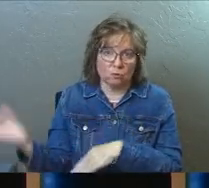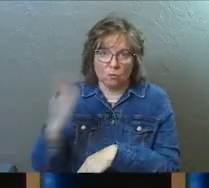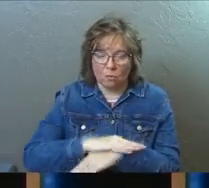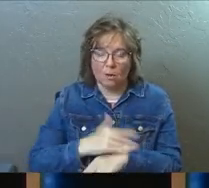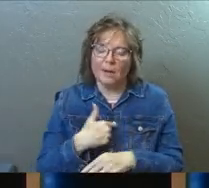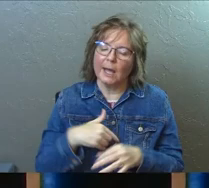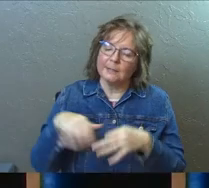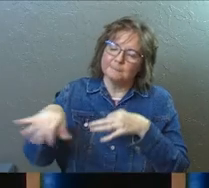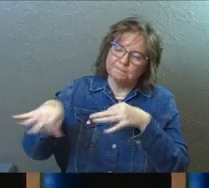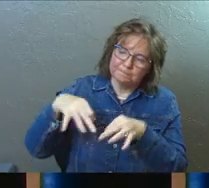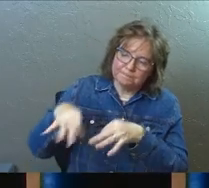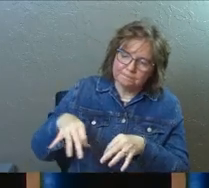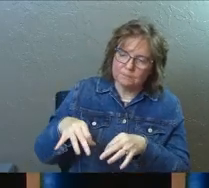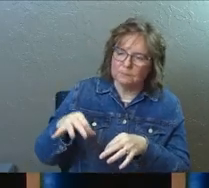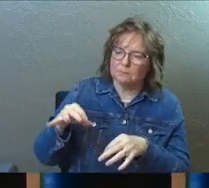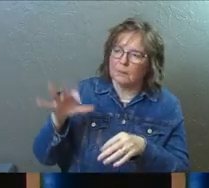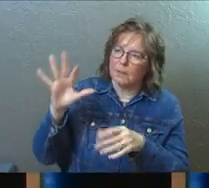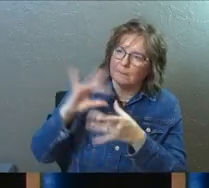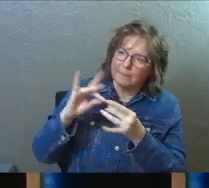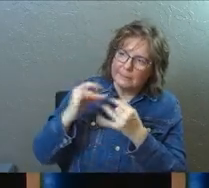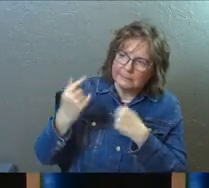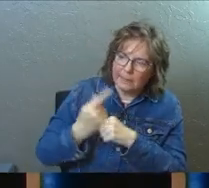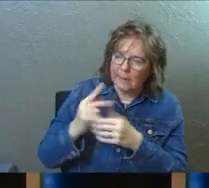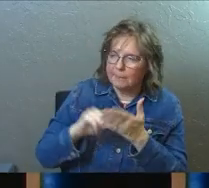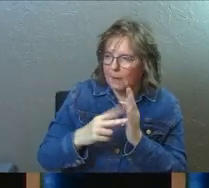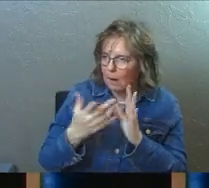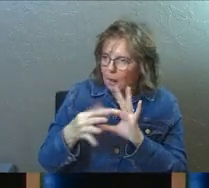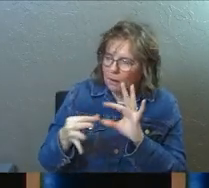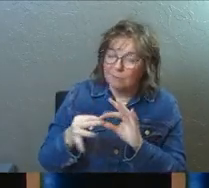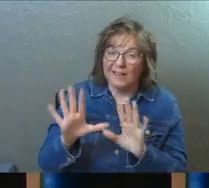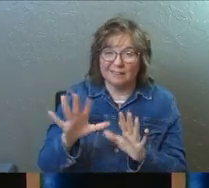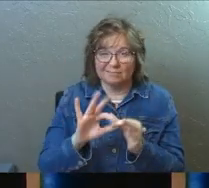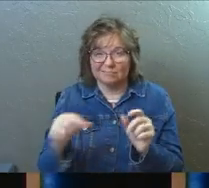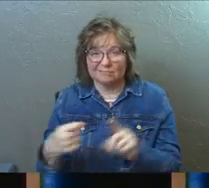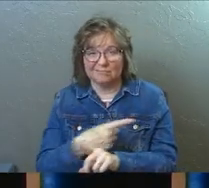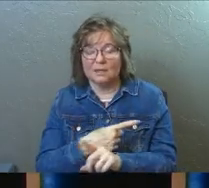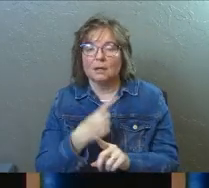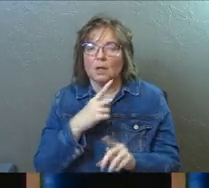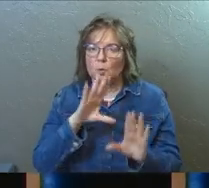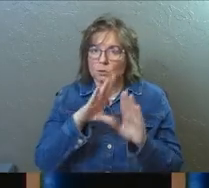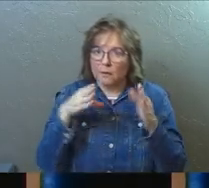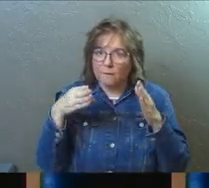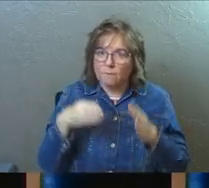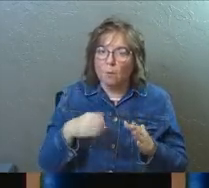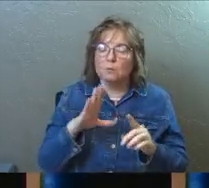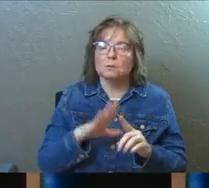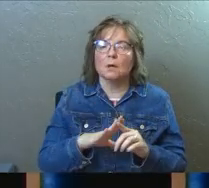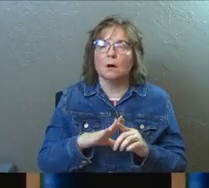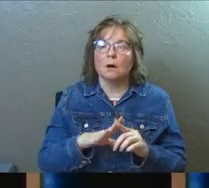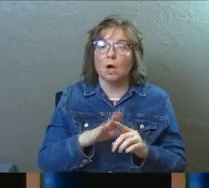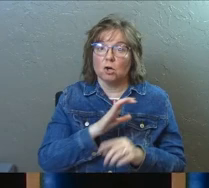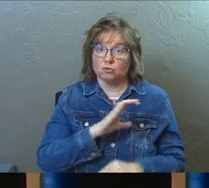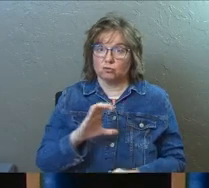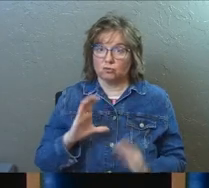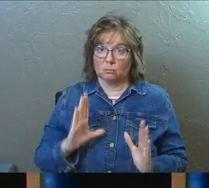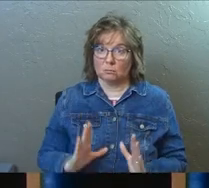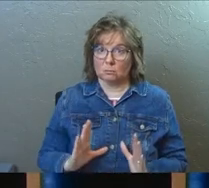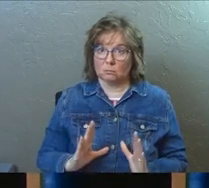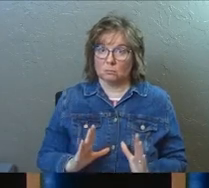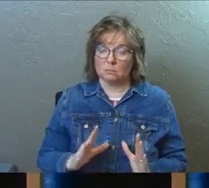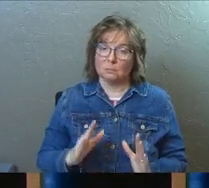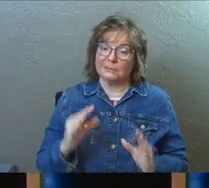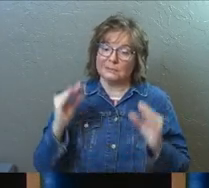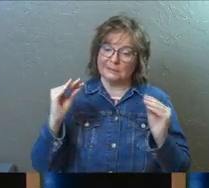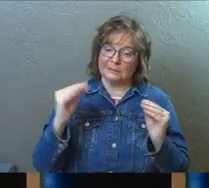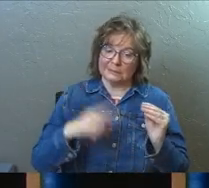day. And I explained to them where the service was going. And it was, I'll just tell you this, it was kind of focused on Christians and